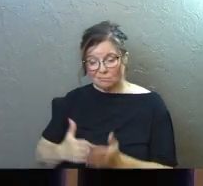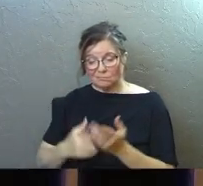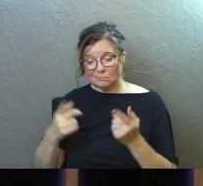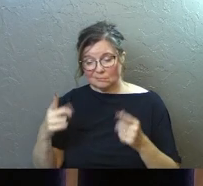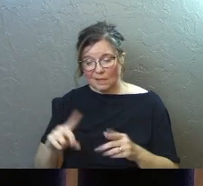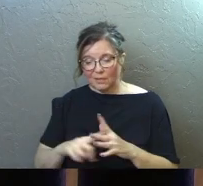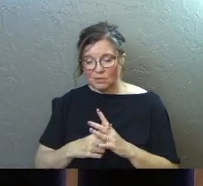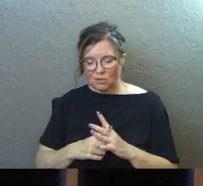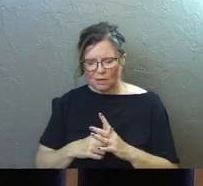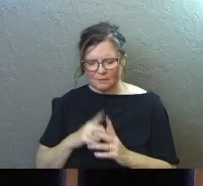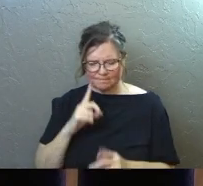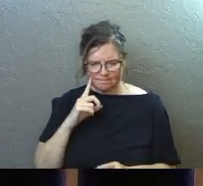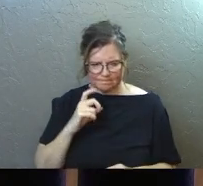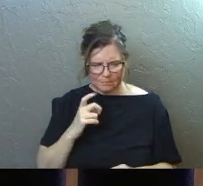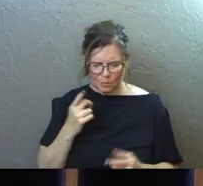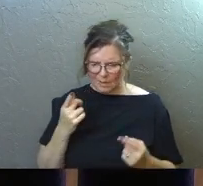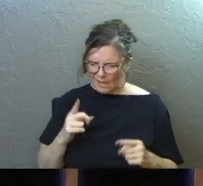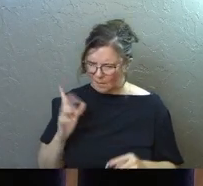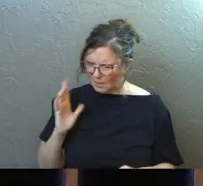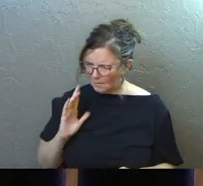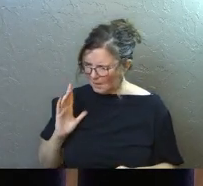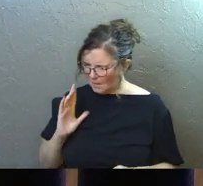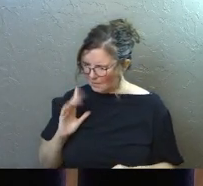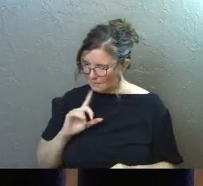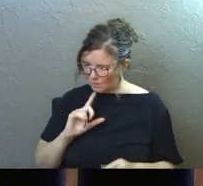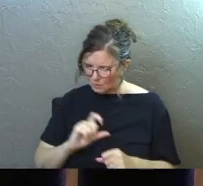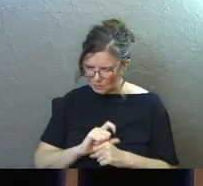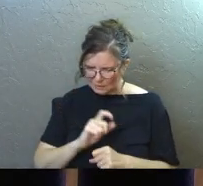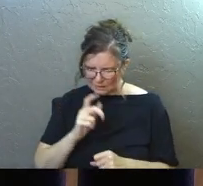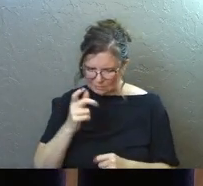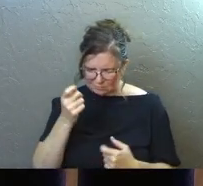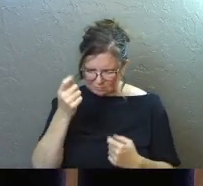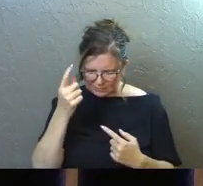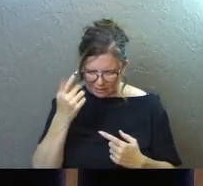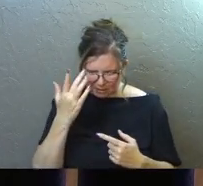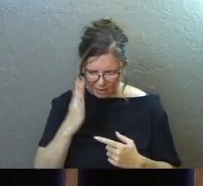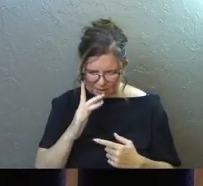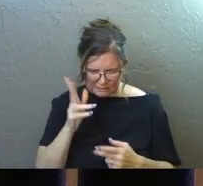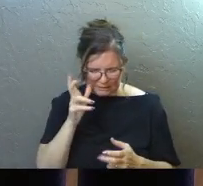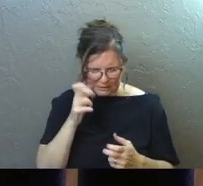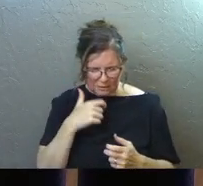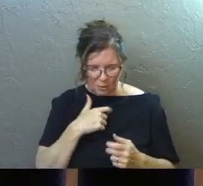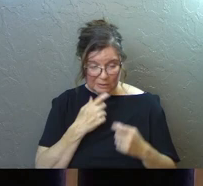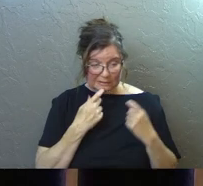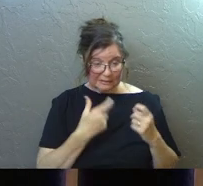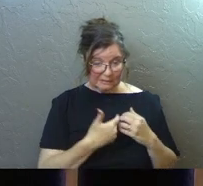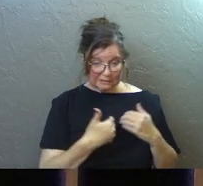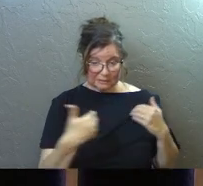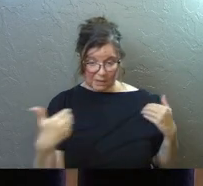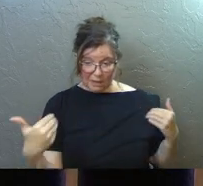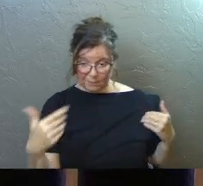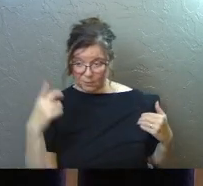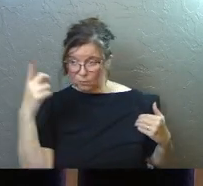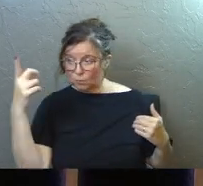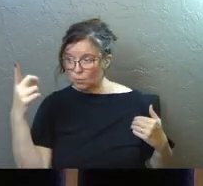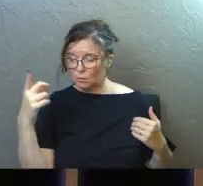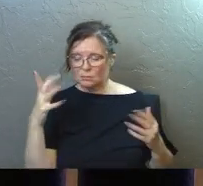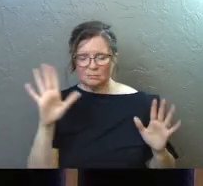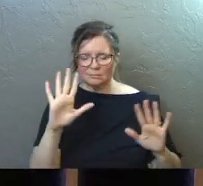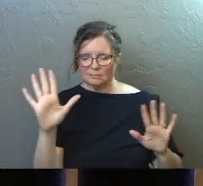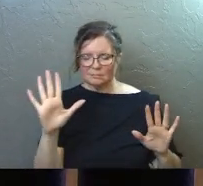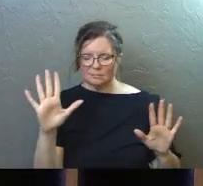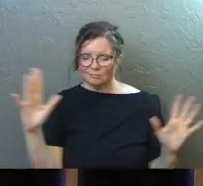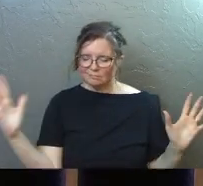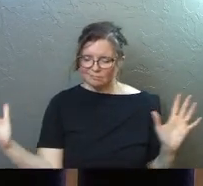And God, they've started to question what happened in the past, Lord. They've started to question whether or not their sin has separated them from you. God, would you just